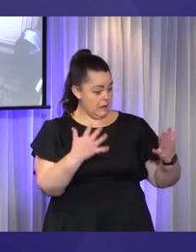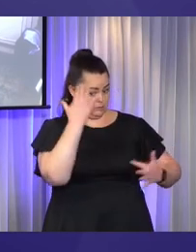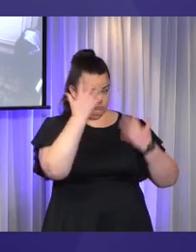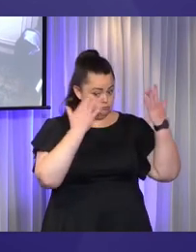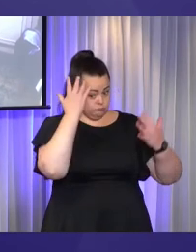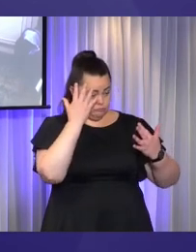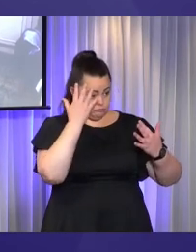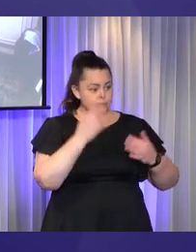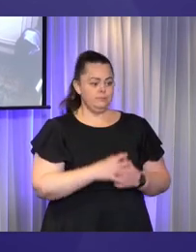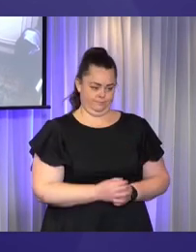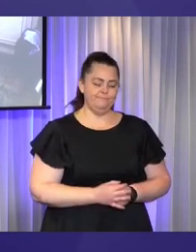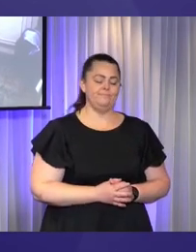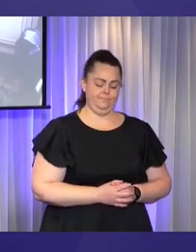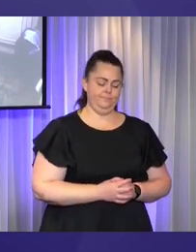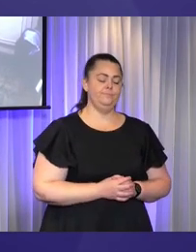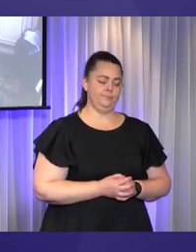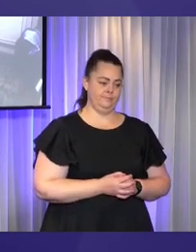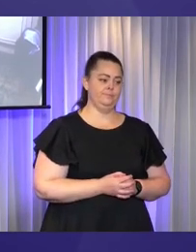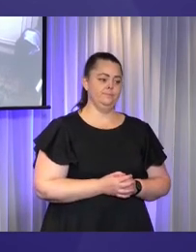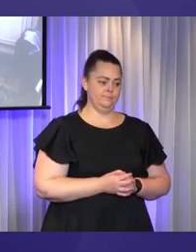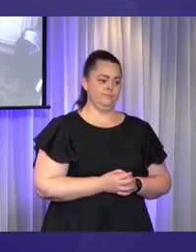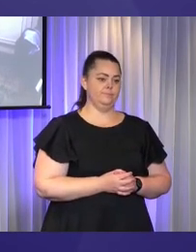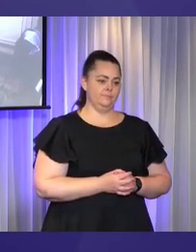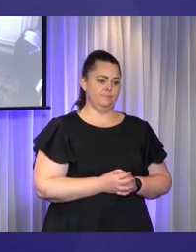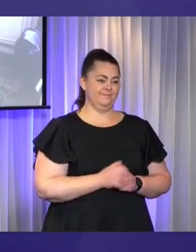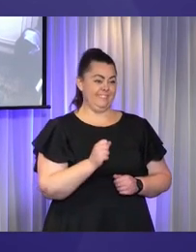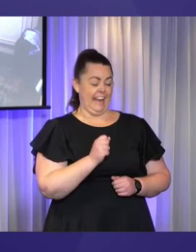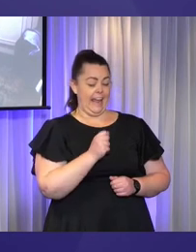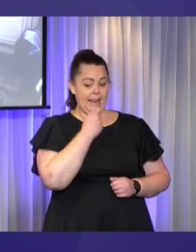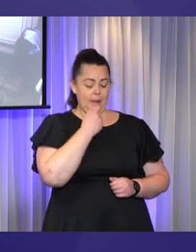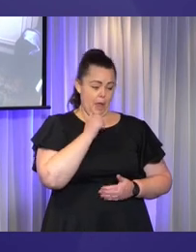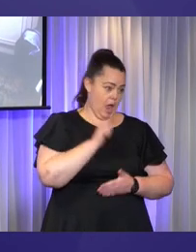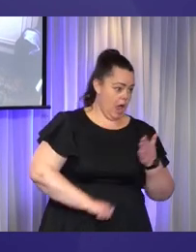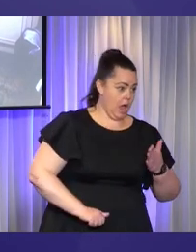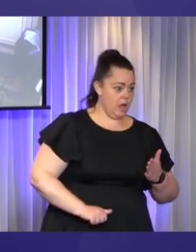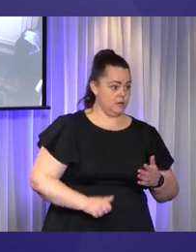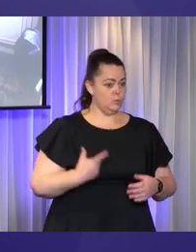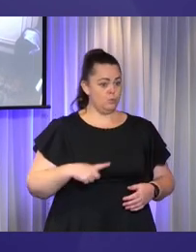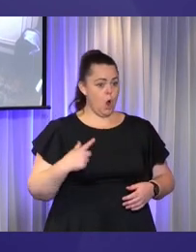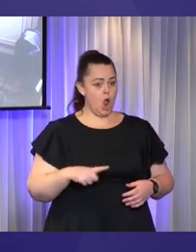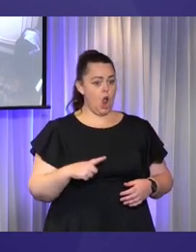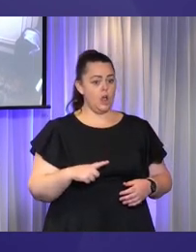Yeah, it's a tough one because so often it doesn't look like very much is happening